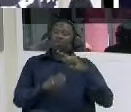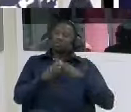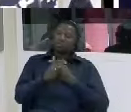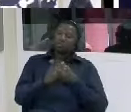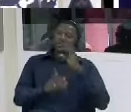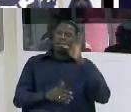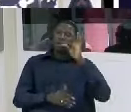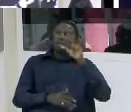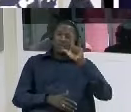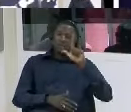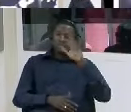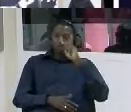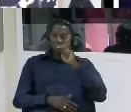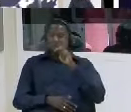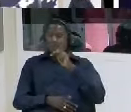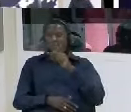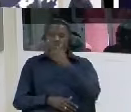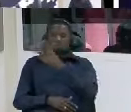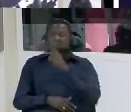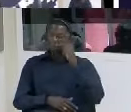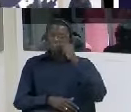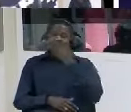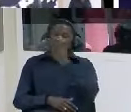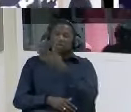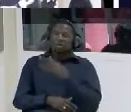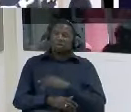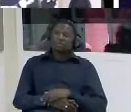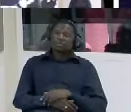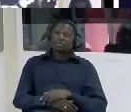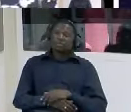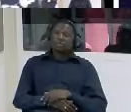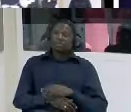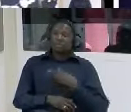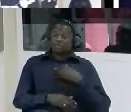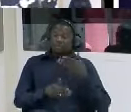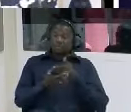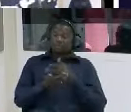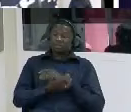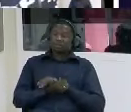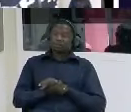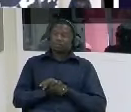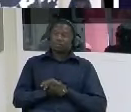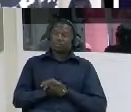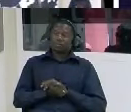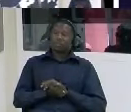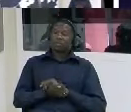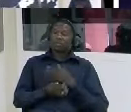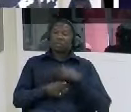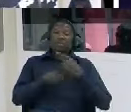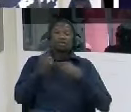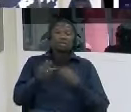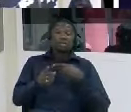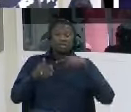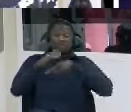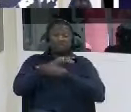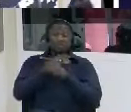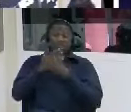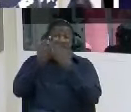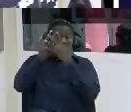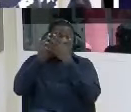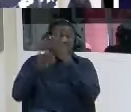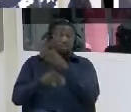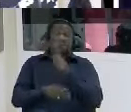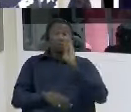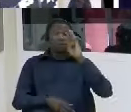you there then we go together to can in life so inside the prison baba job did tell me honorable don't accept their their